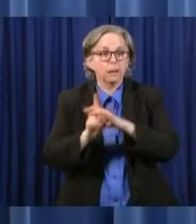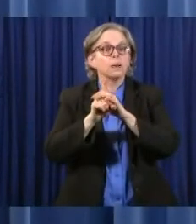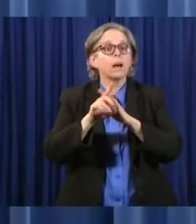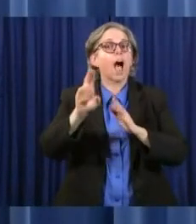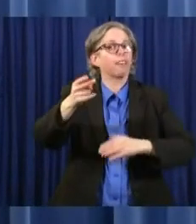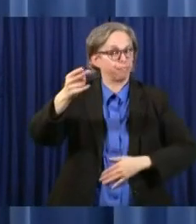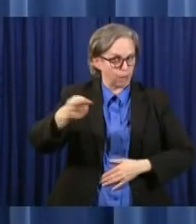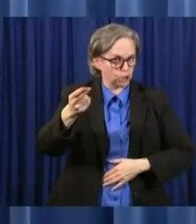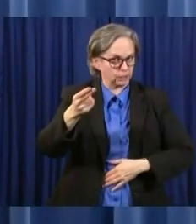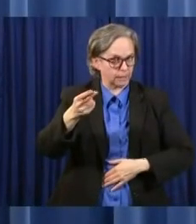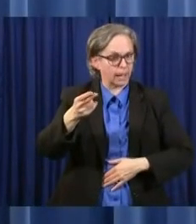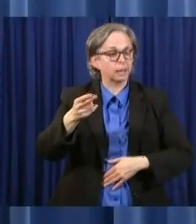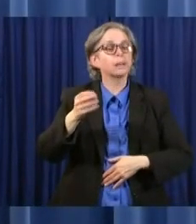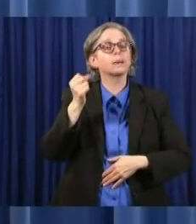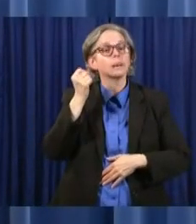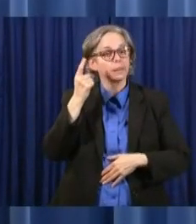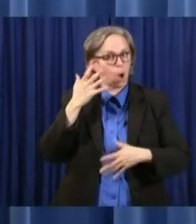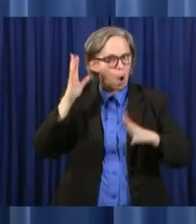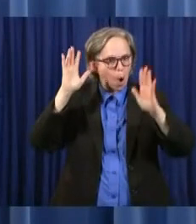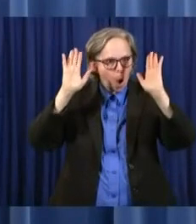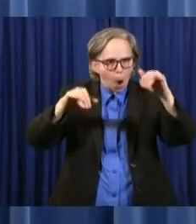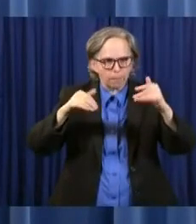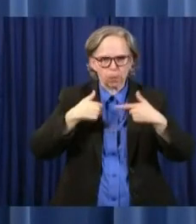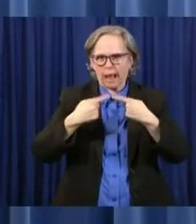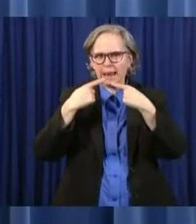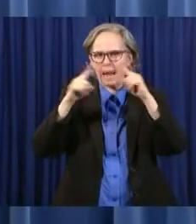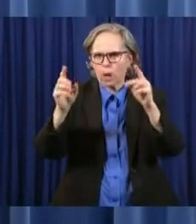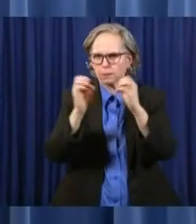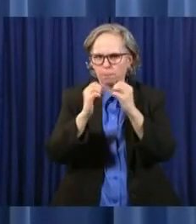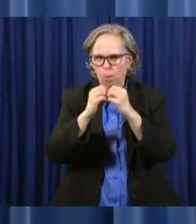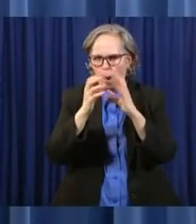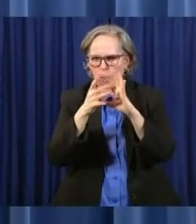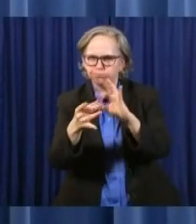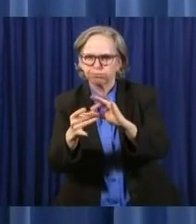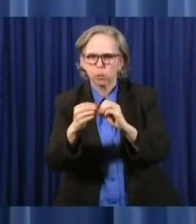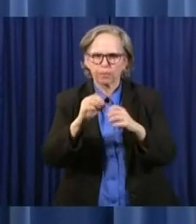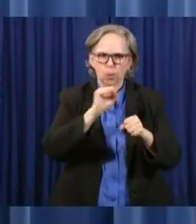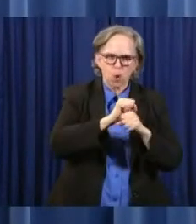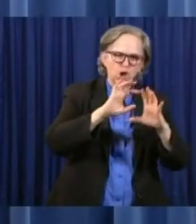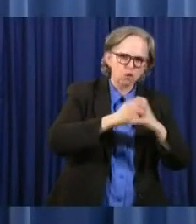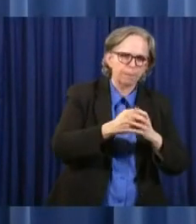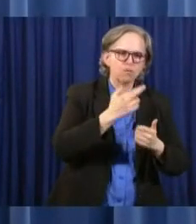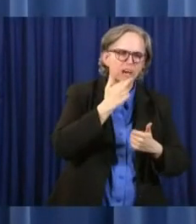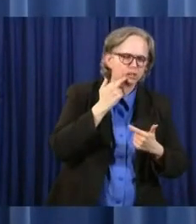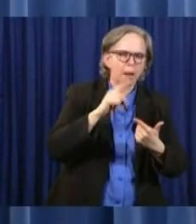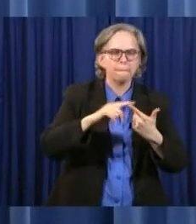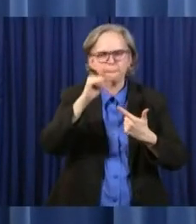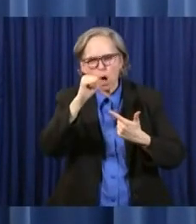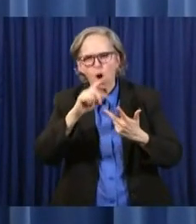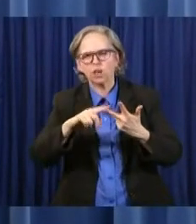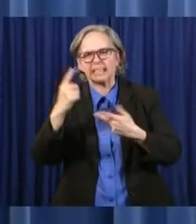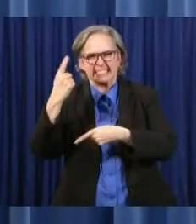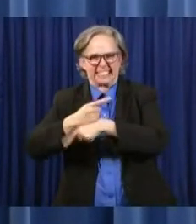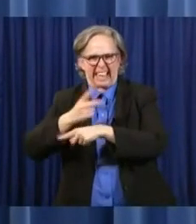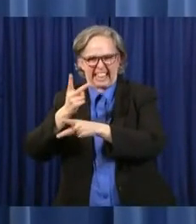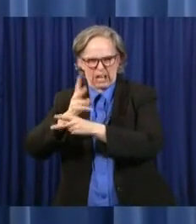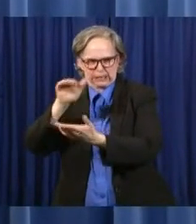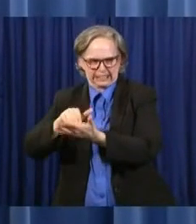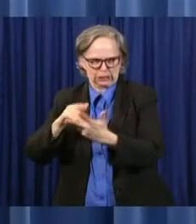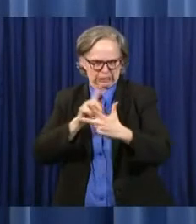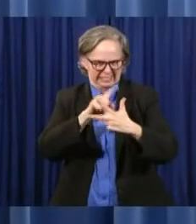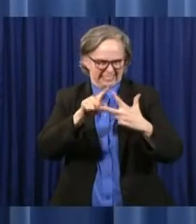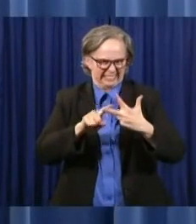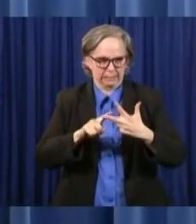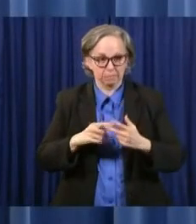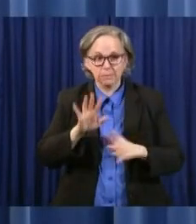to have, uh, Laura, some announcements in regard to, uh, those, those issues then. Uh, so we look forward to seeing everyone, uh, barring